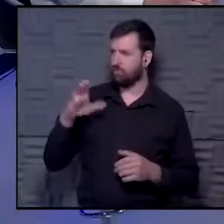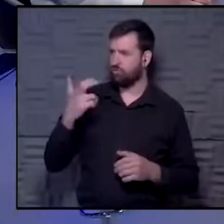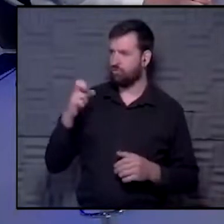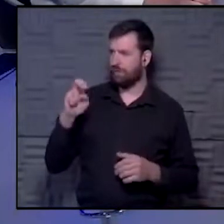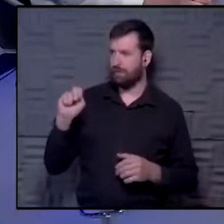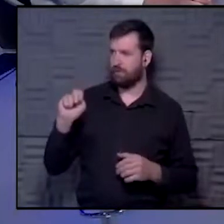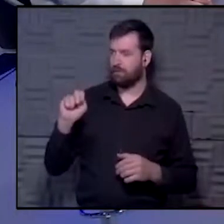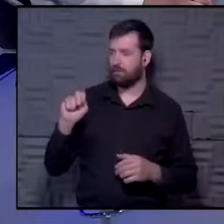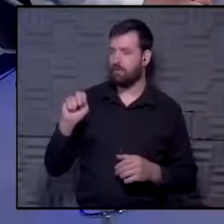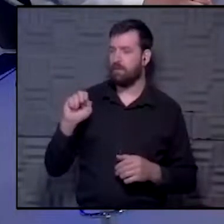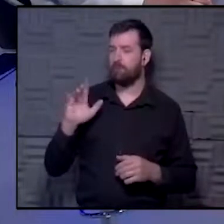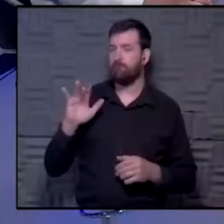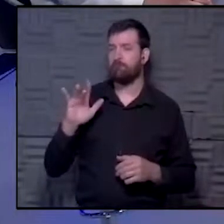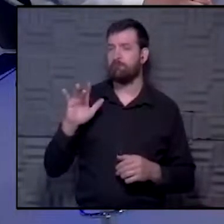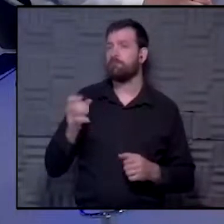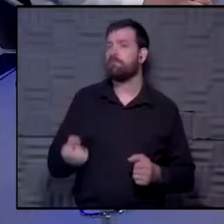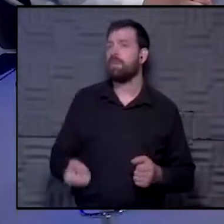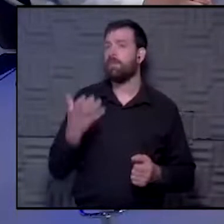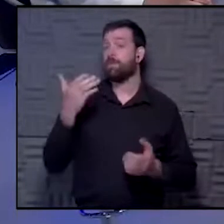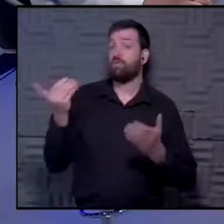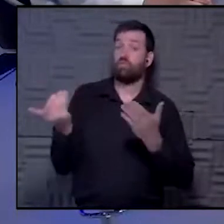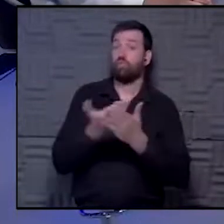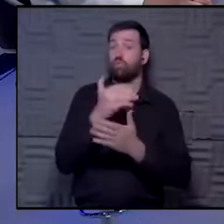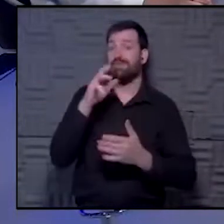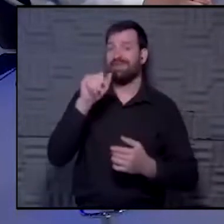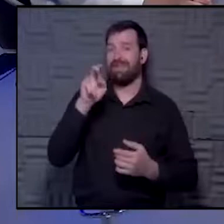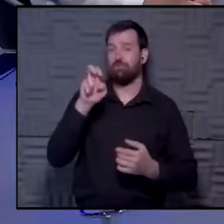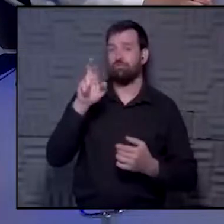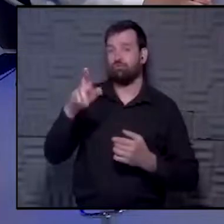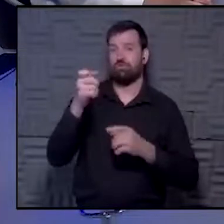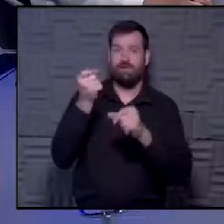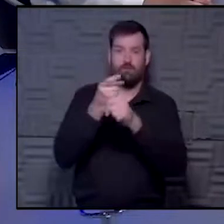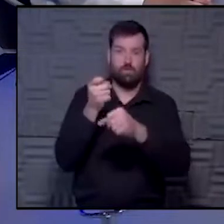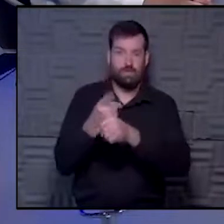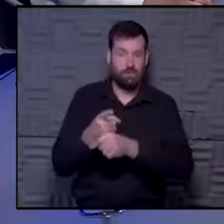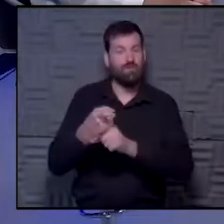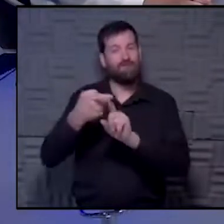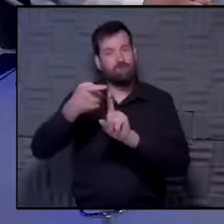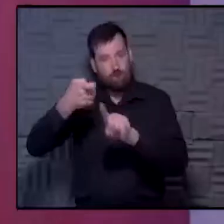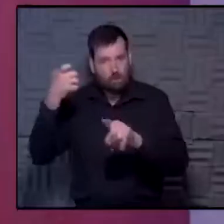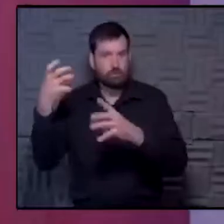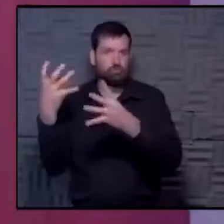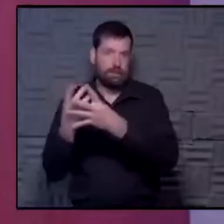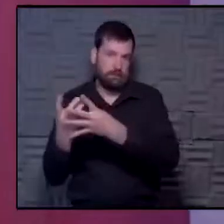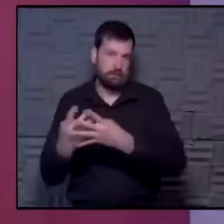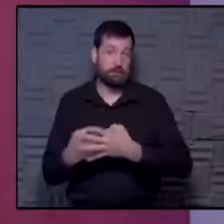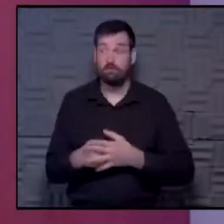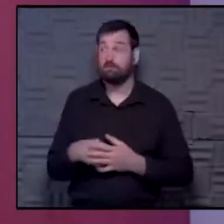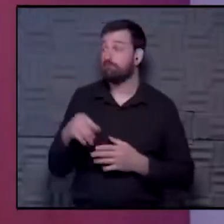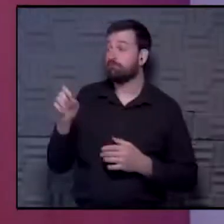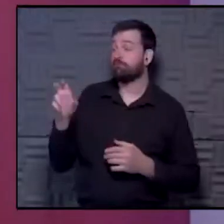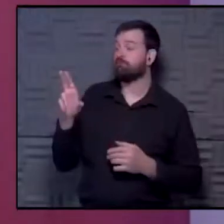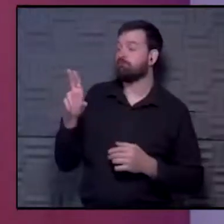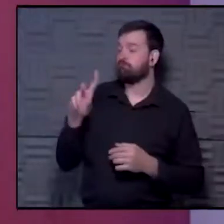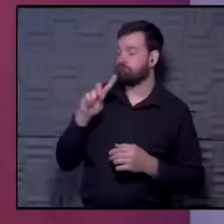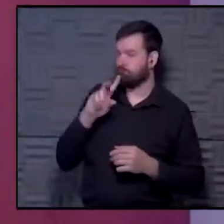offhand, the number of new cancers that are diagnosed per year based on screenings? I actually do not know. But, you know, I'm